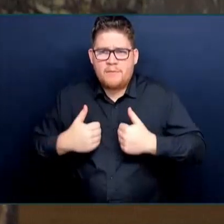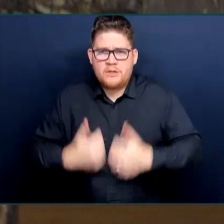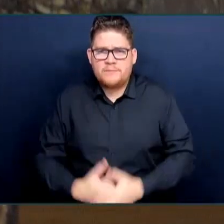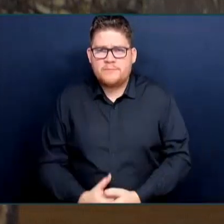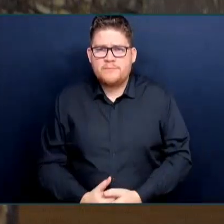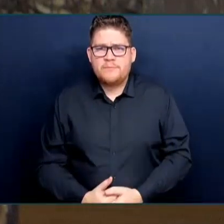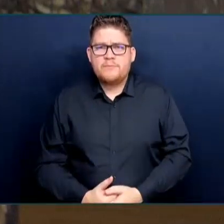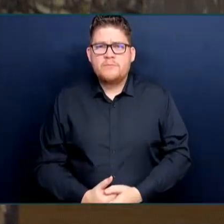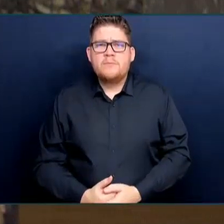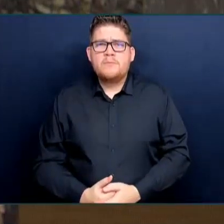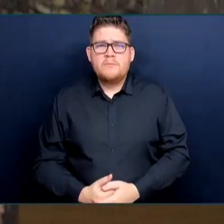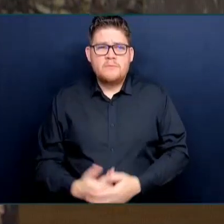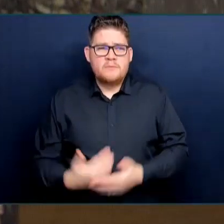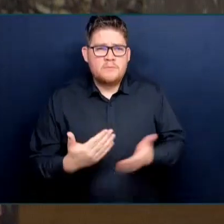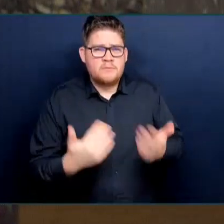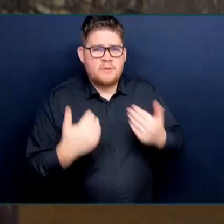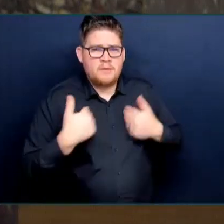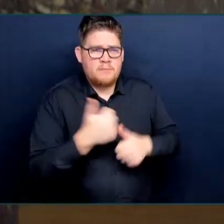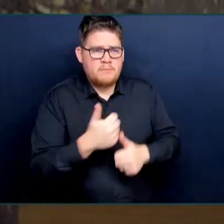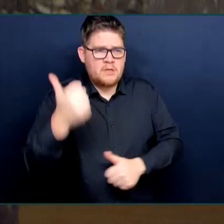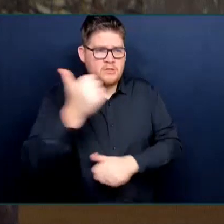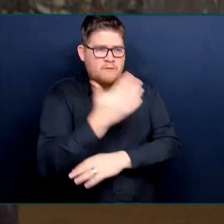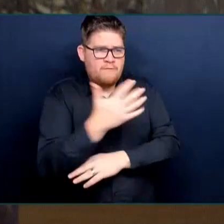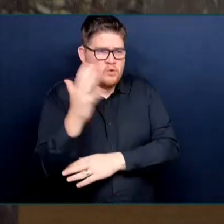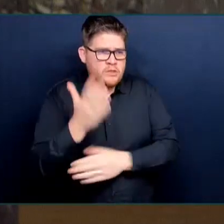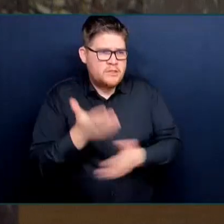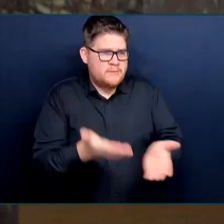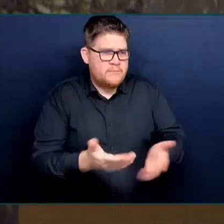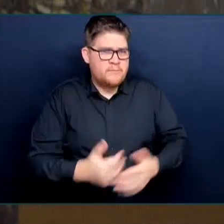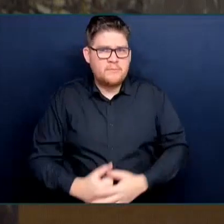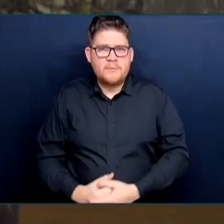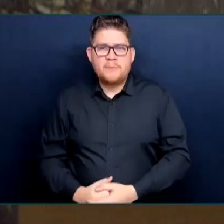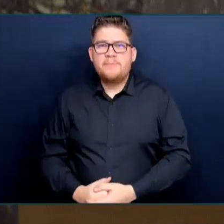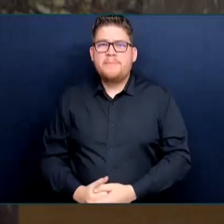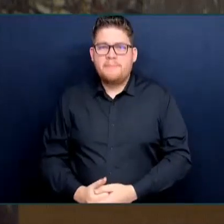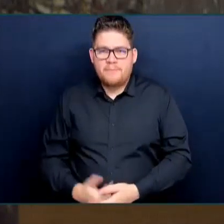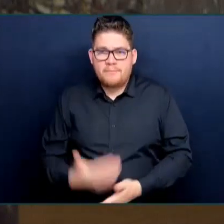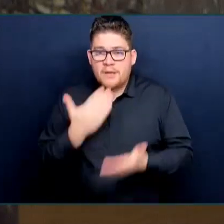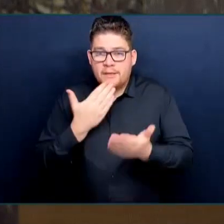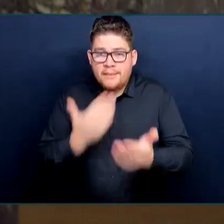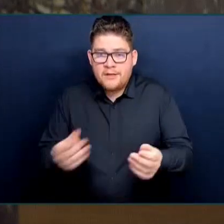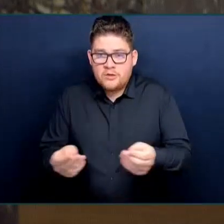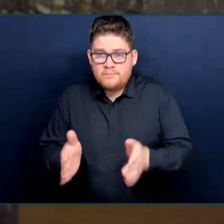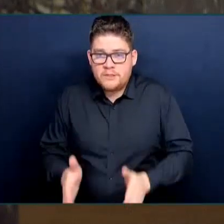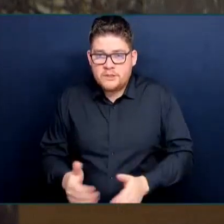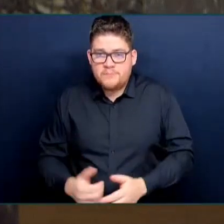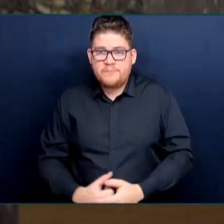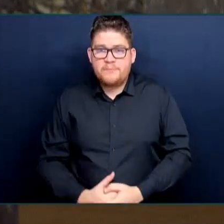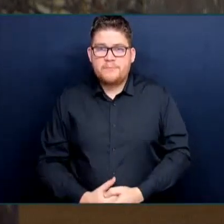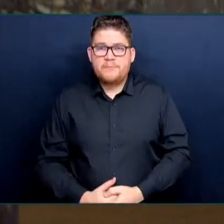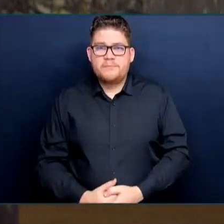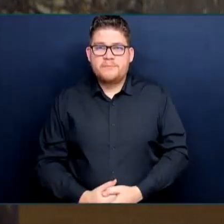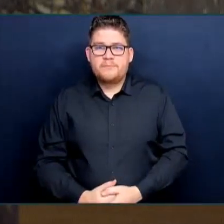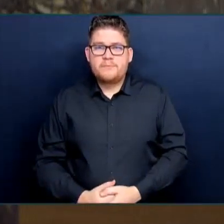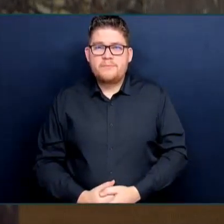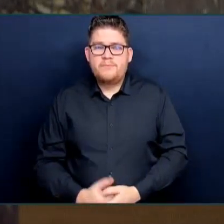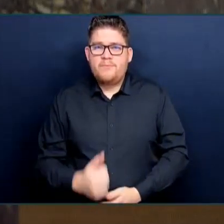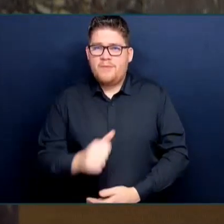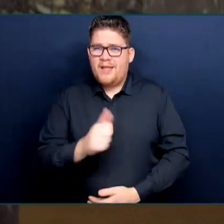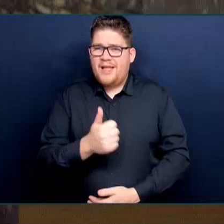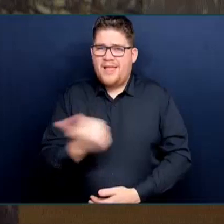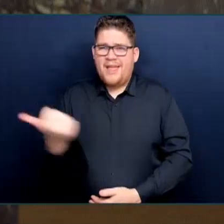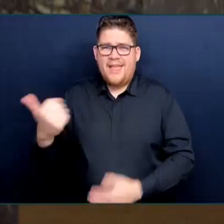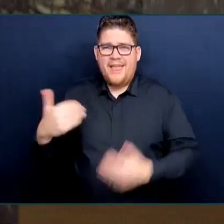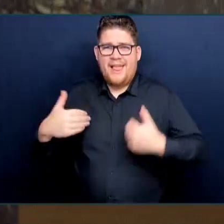Thank you, Mr. Speaker. Protecting and promoting the recovery of threatened species in British Columbia is a top